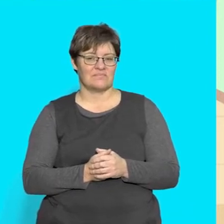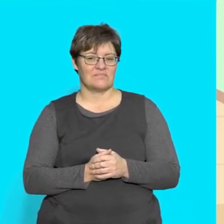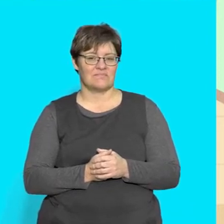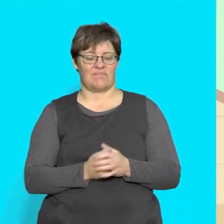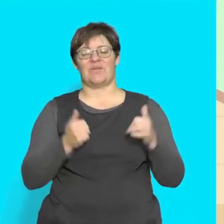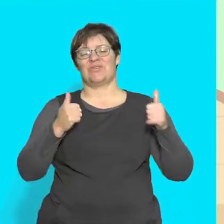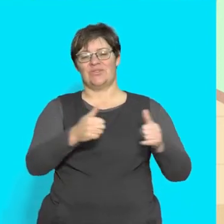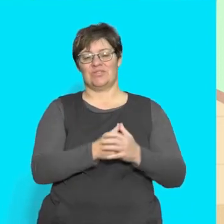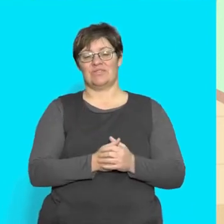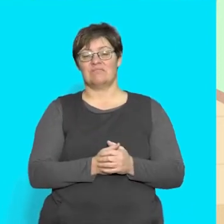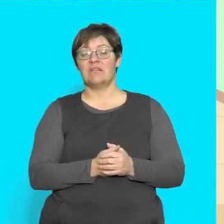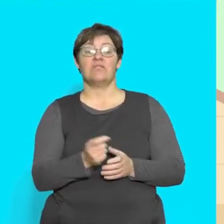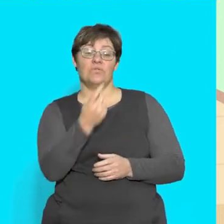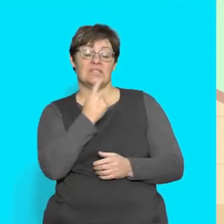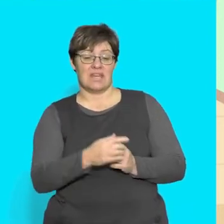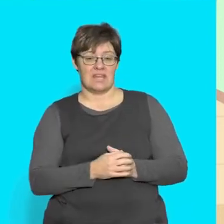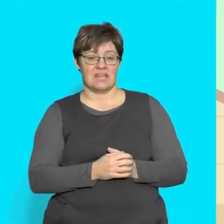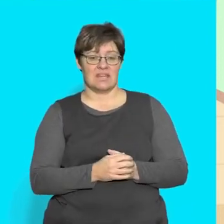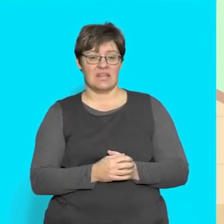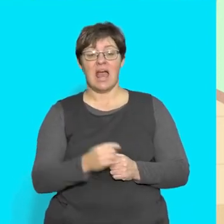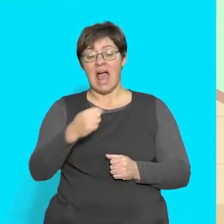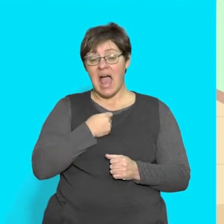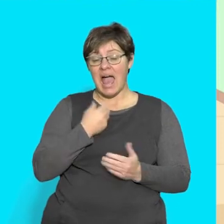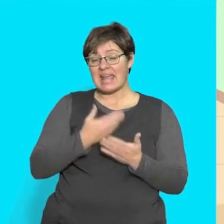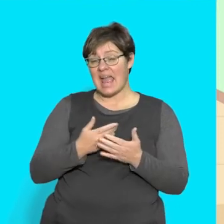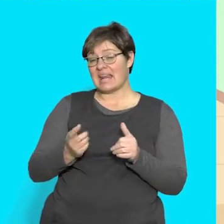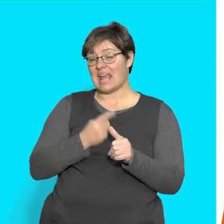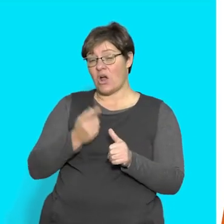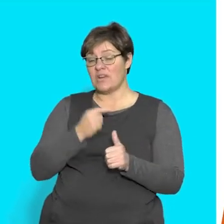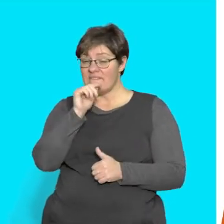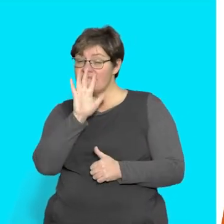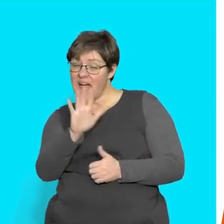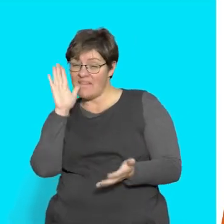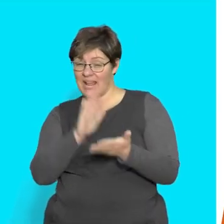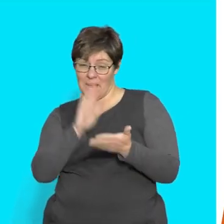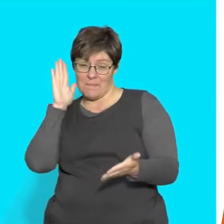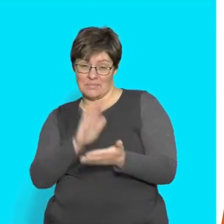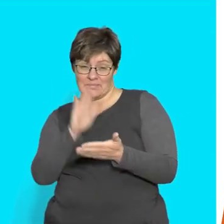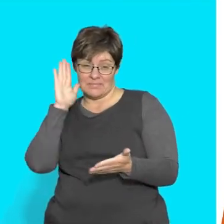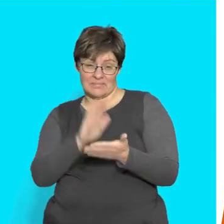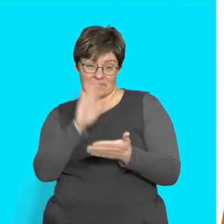Good! So you say I can count five claps